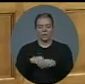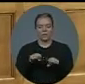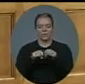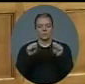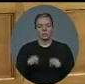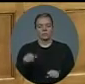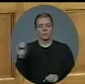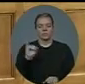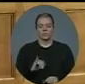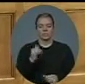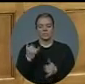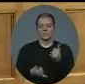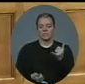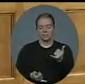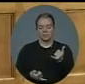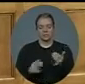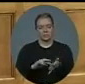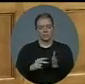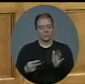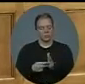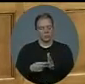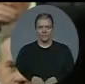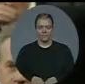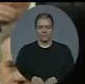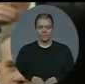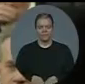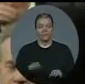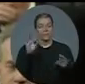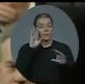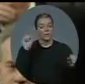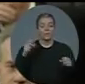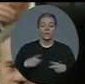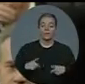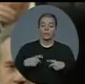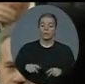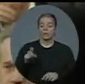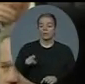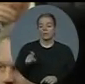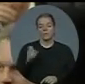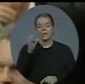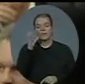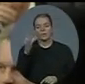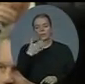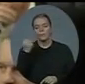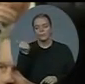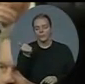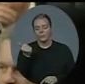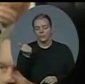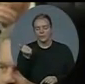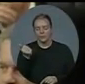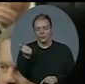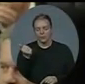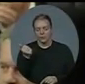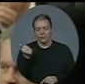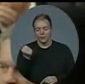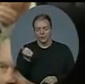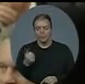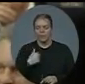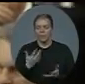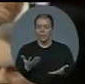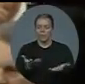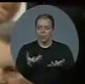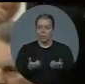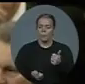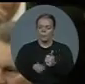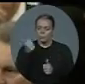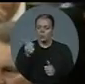close the door on those she does not want? We want more immigrants to come here. We want to get them here sooner. We want them